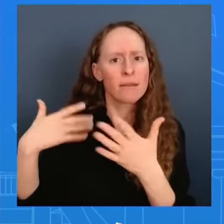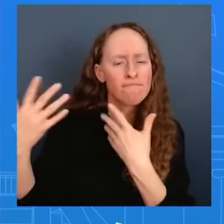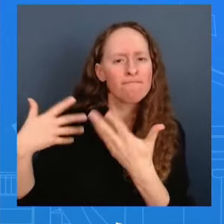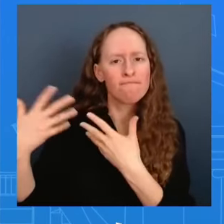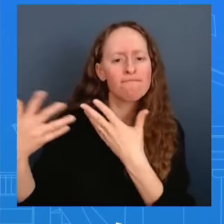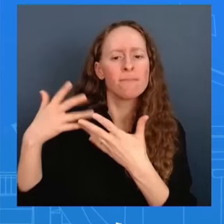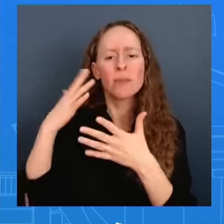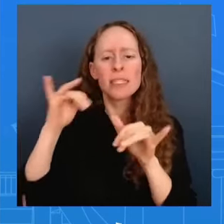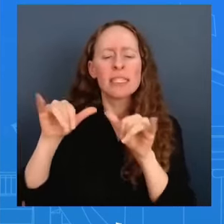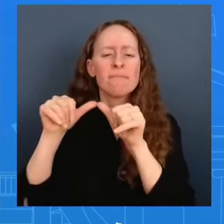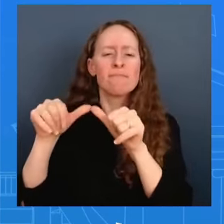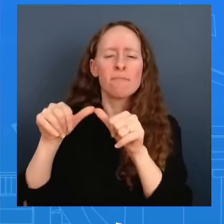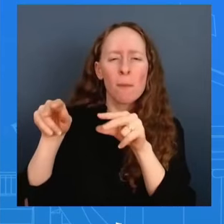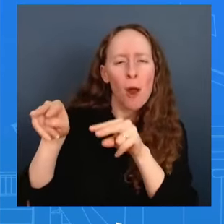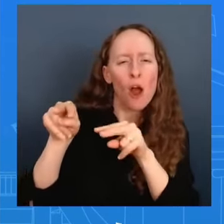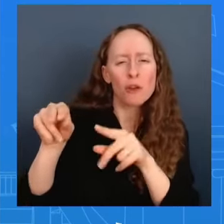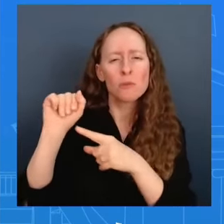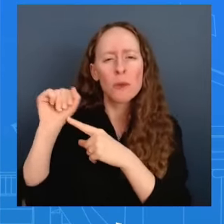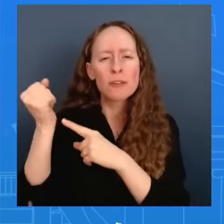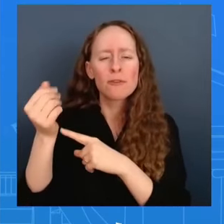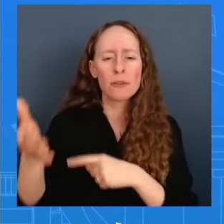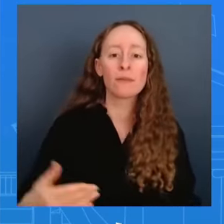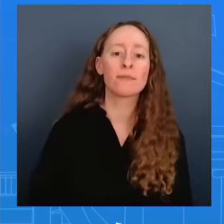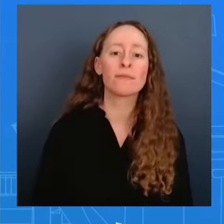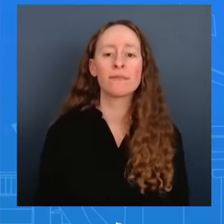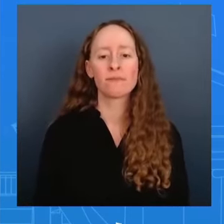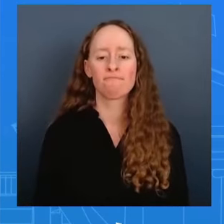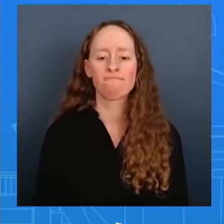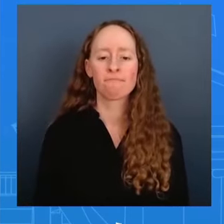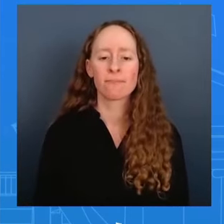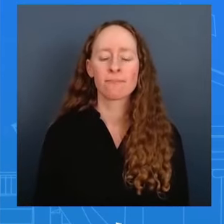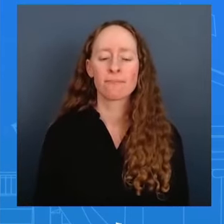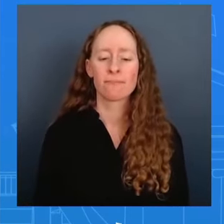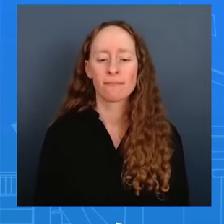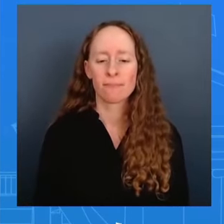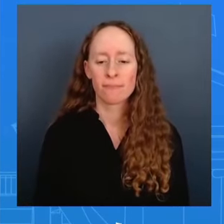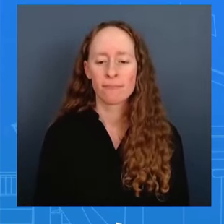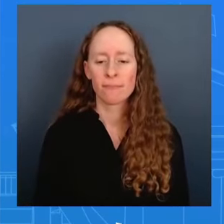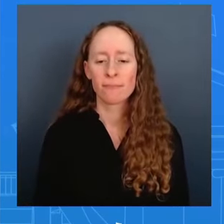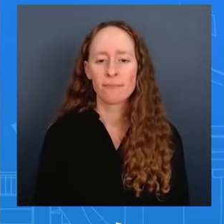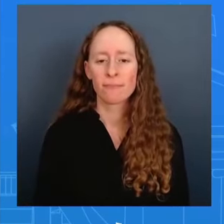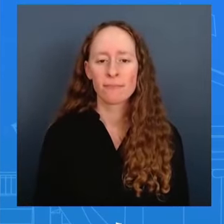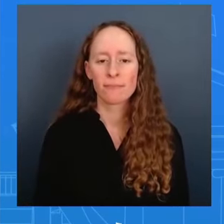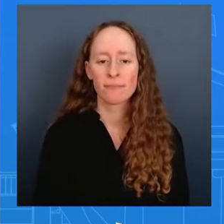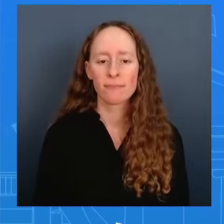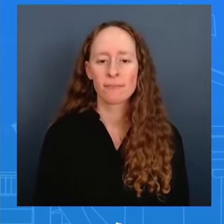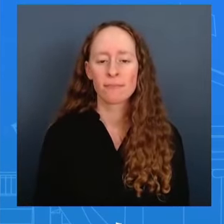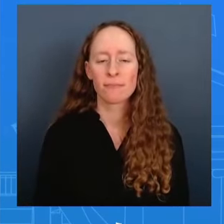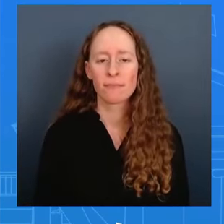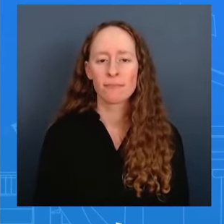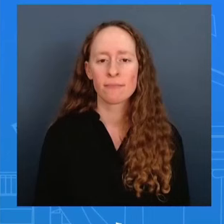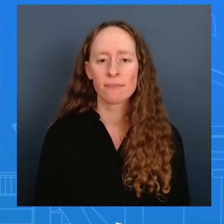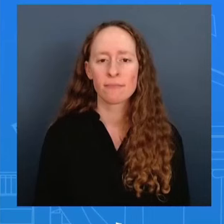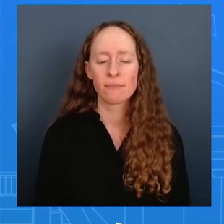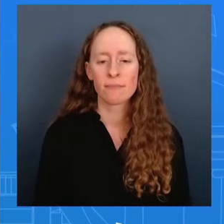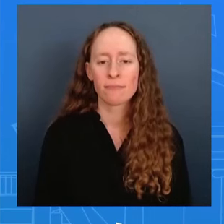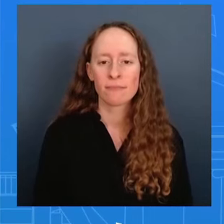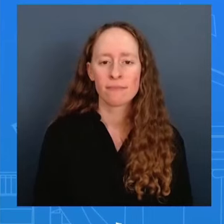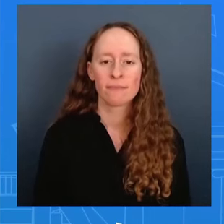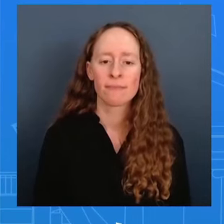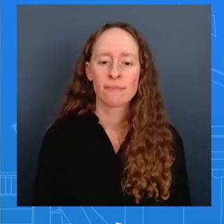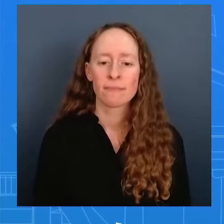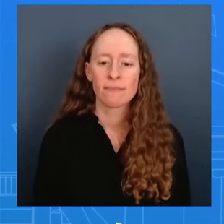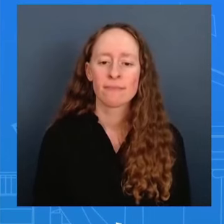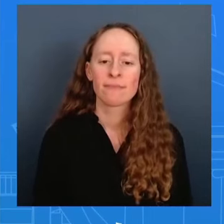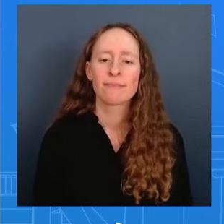we've just stated about where where our focus on the rafa operations in those conversations good um president biden has frequently pledged that no one making